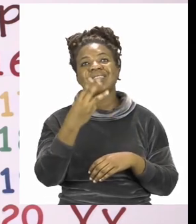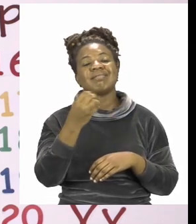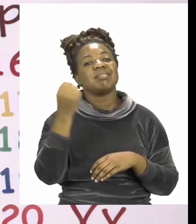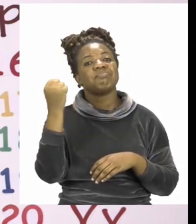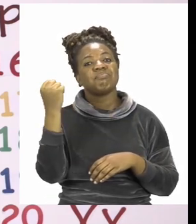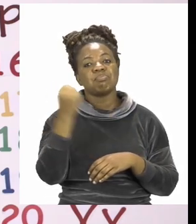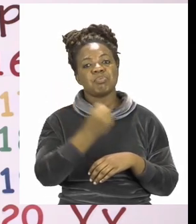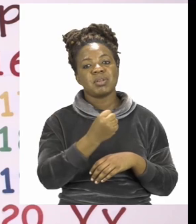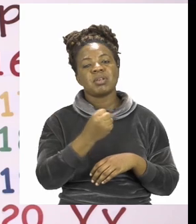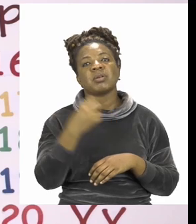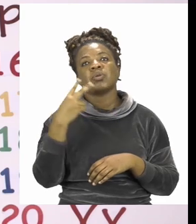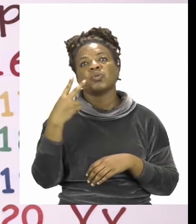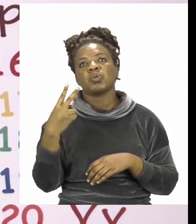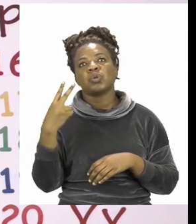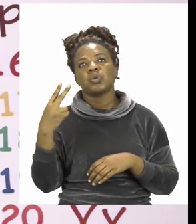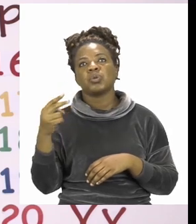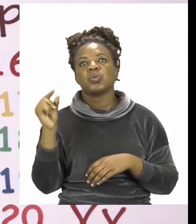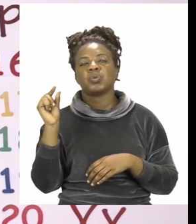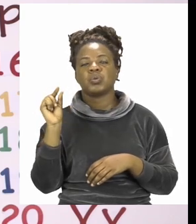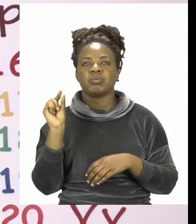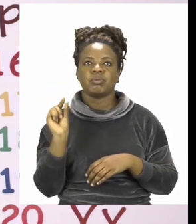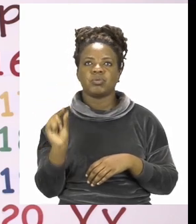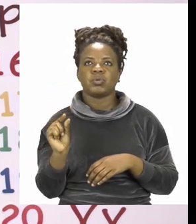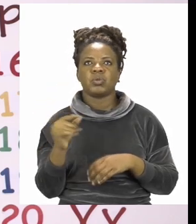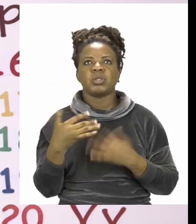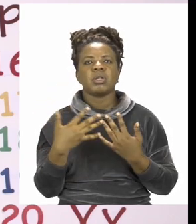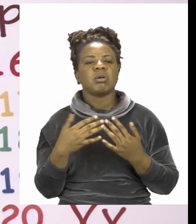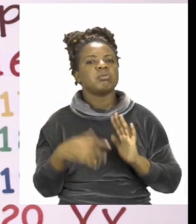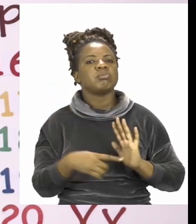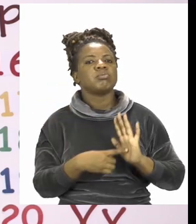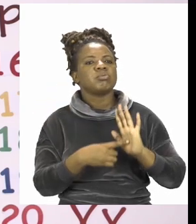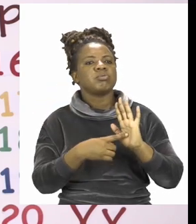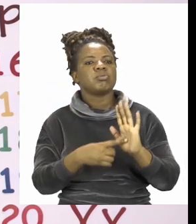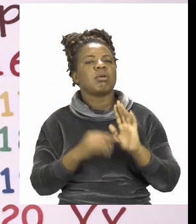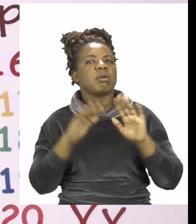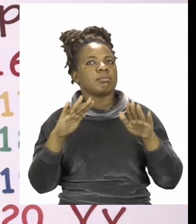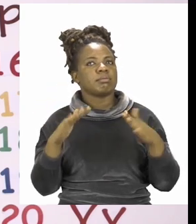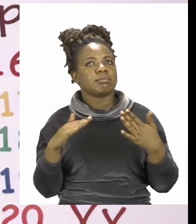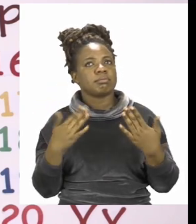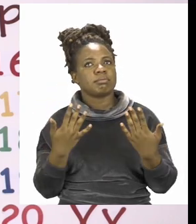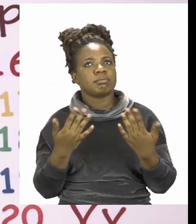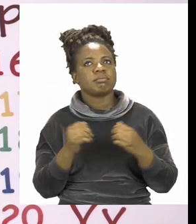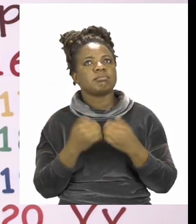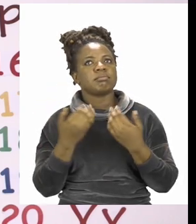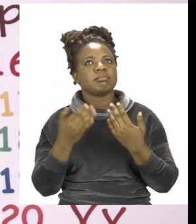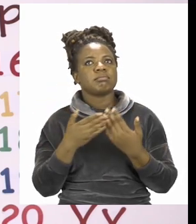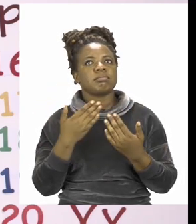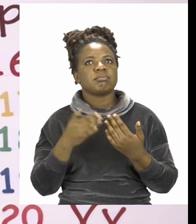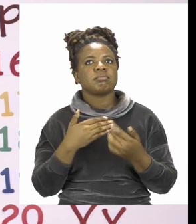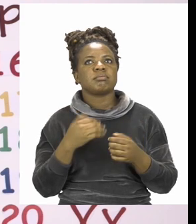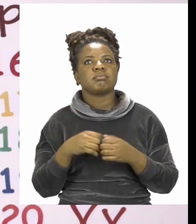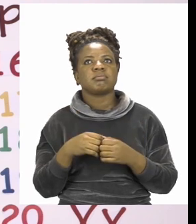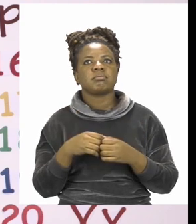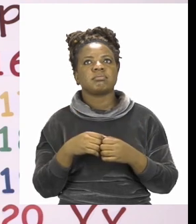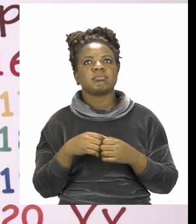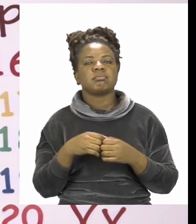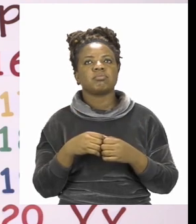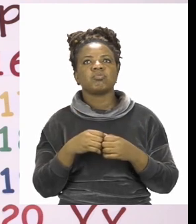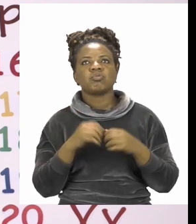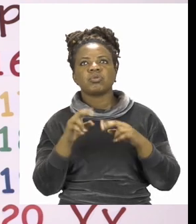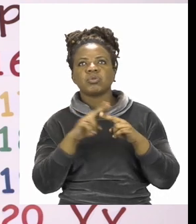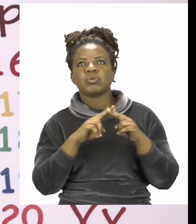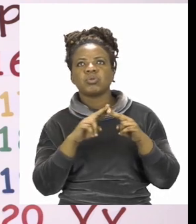the number 22. But how are we going to show that? Well that's easy. We will use our symbols.